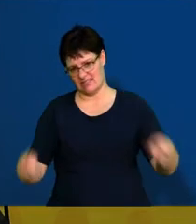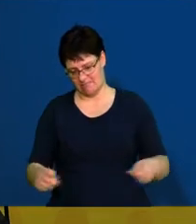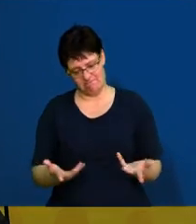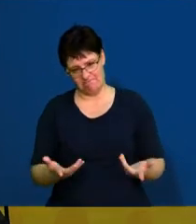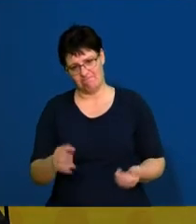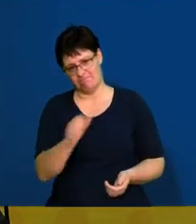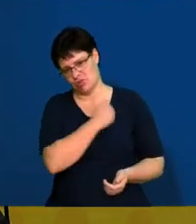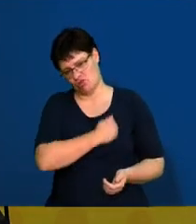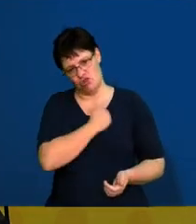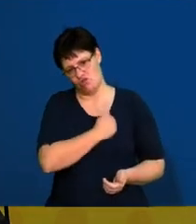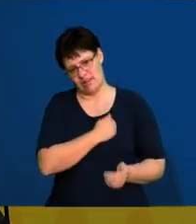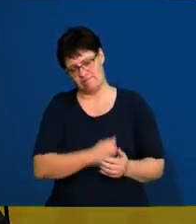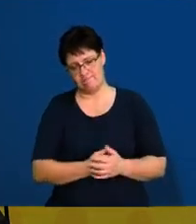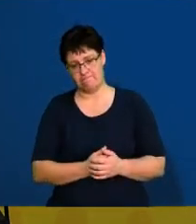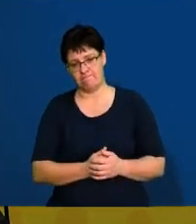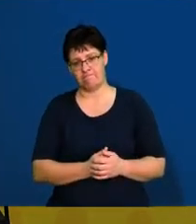was not favourable.